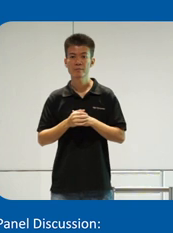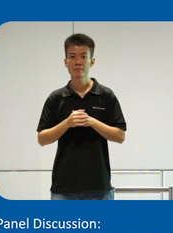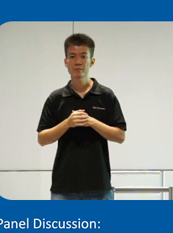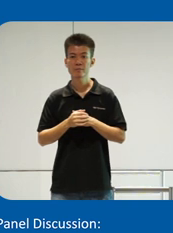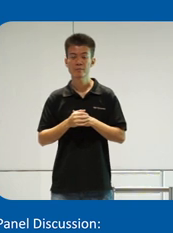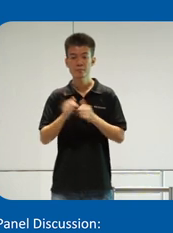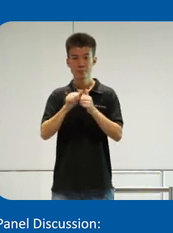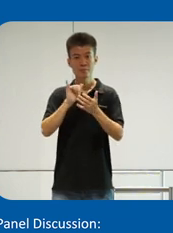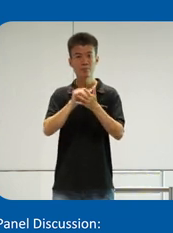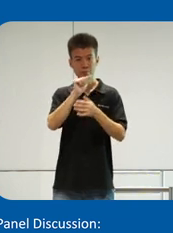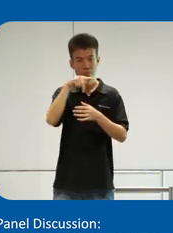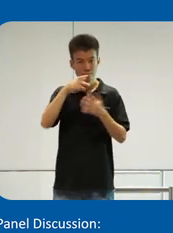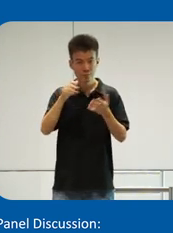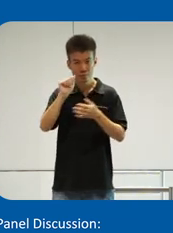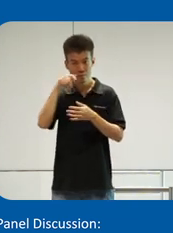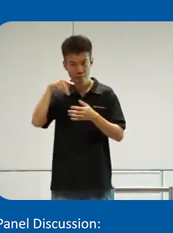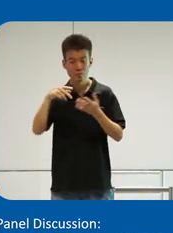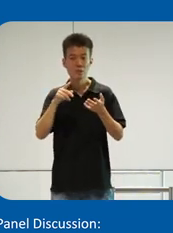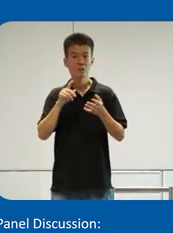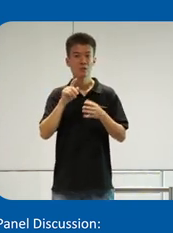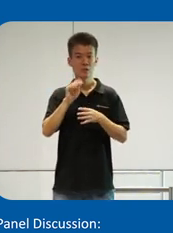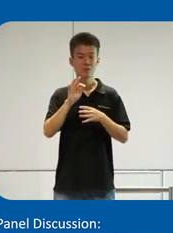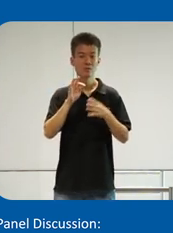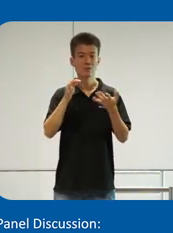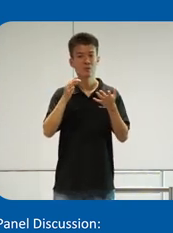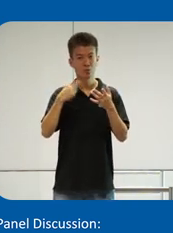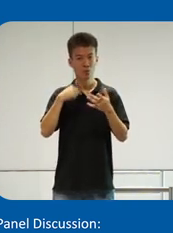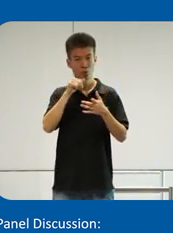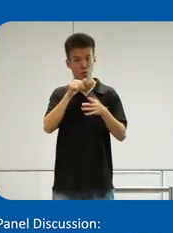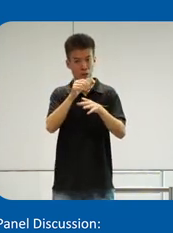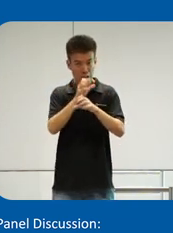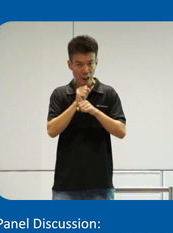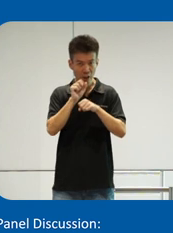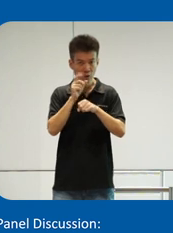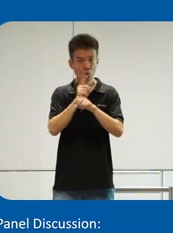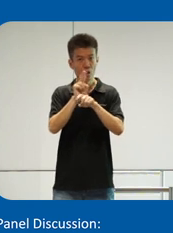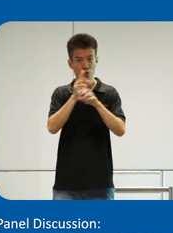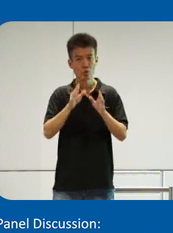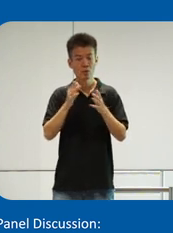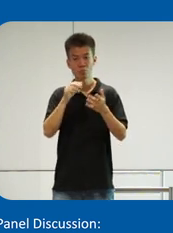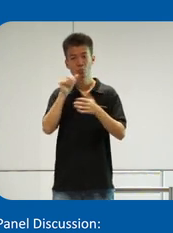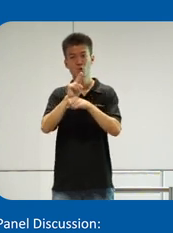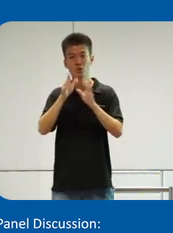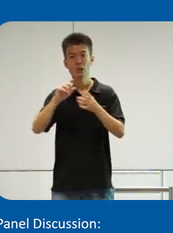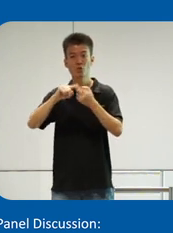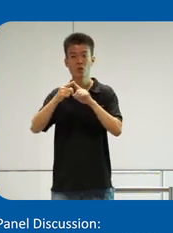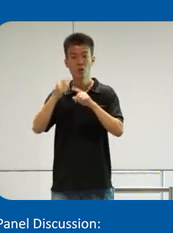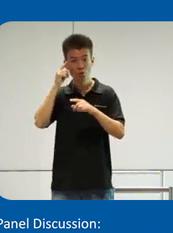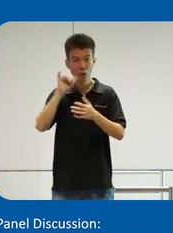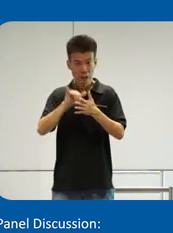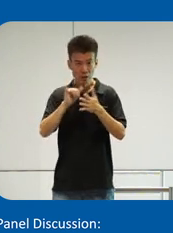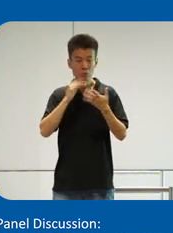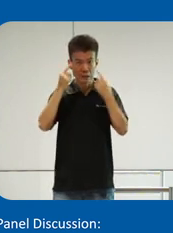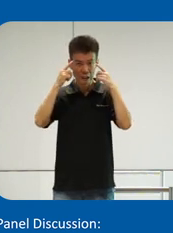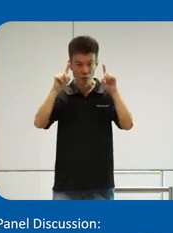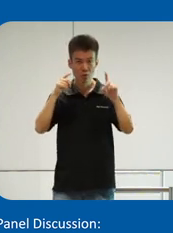an app is an app if we didn't engage the right user, it wouldn't be user-friendly. That's why for this to be